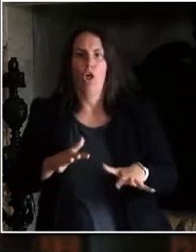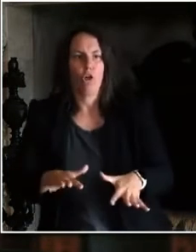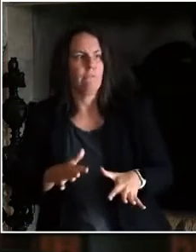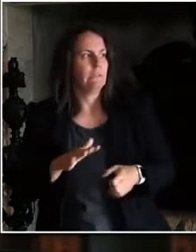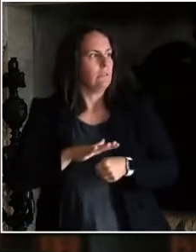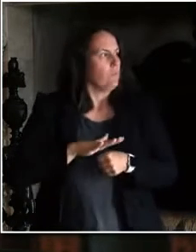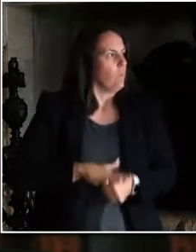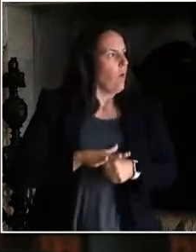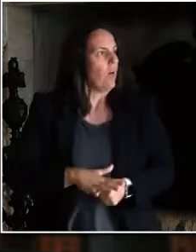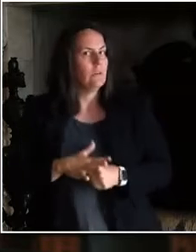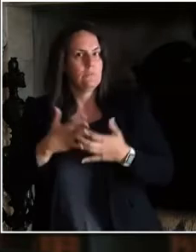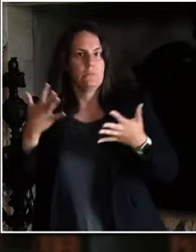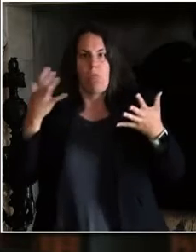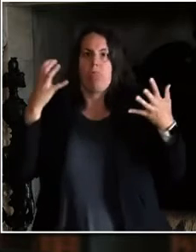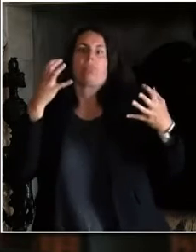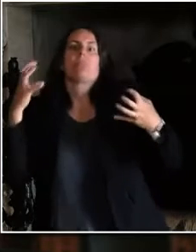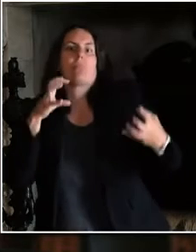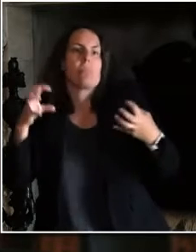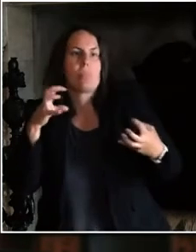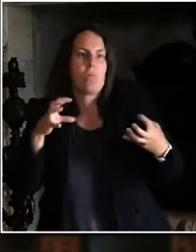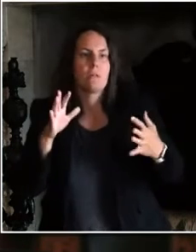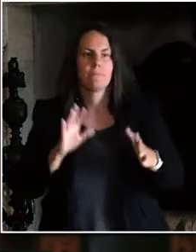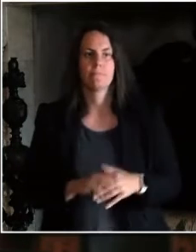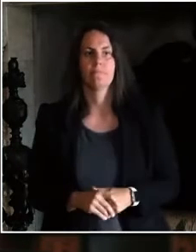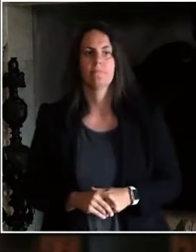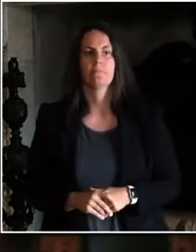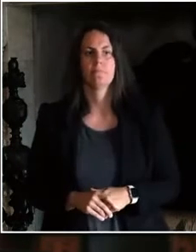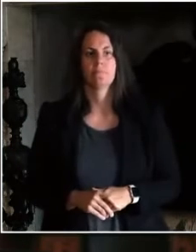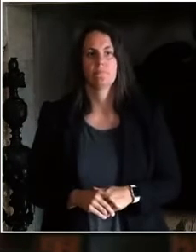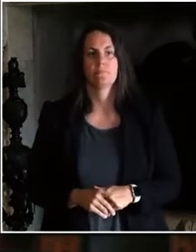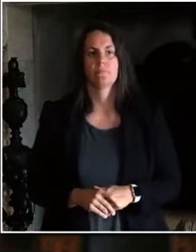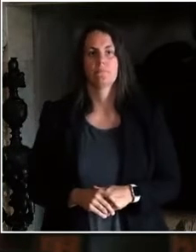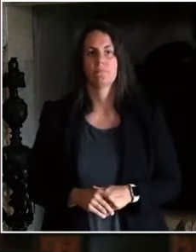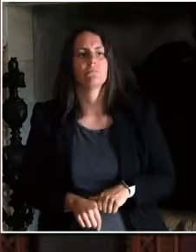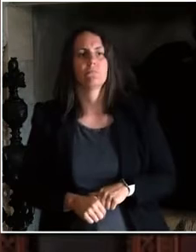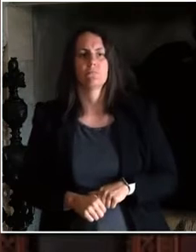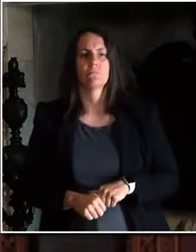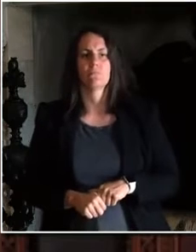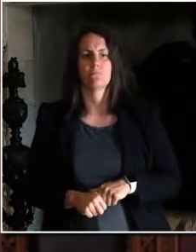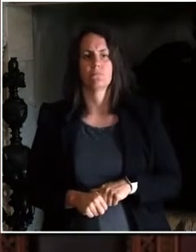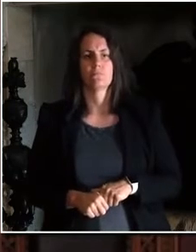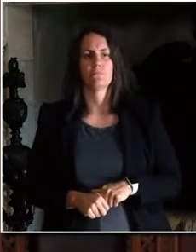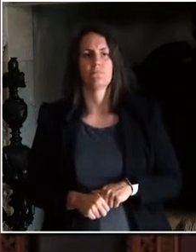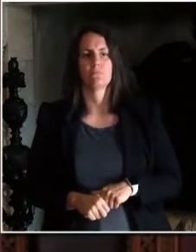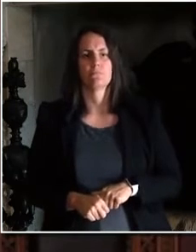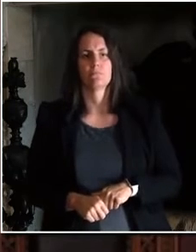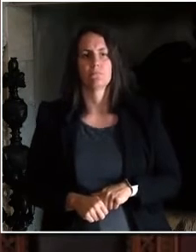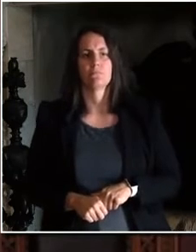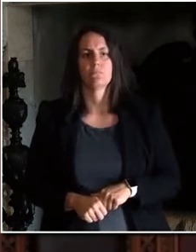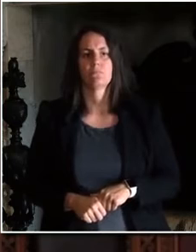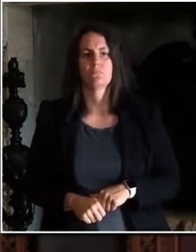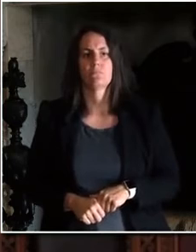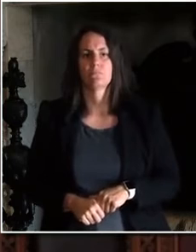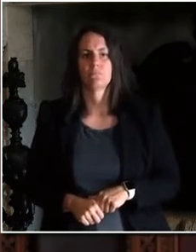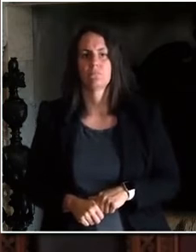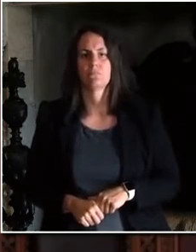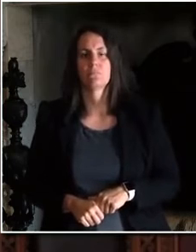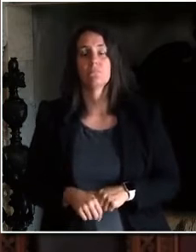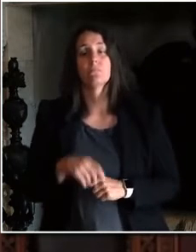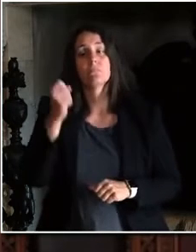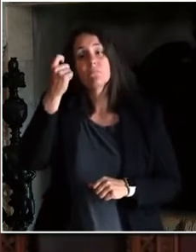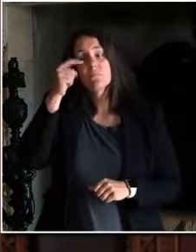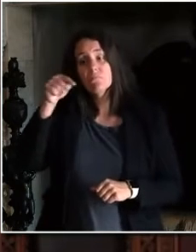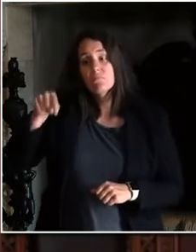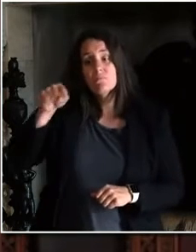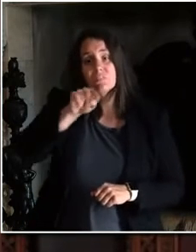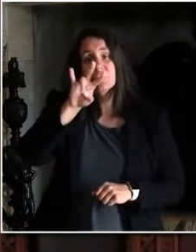experienced. And so, you know, tensions are running high. Emotions are running high. Whether it's the issue of wearing a mask or